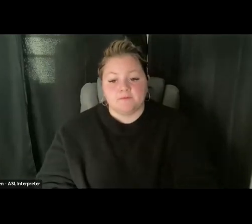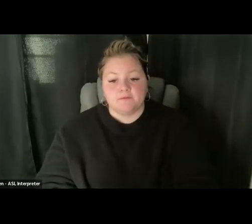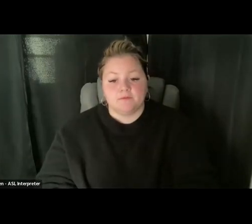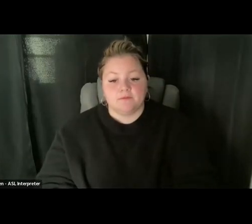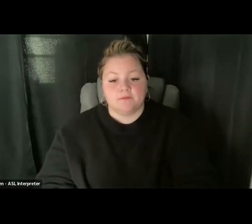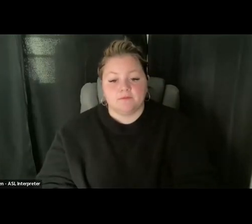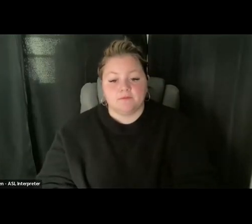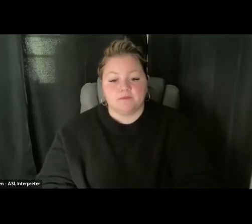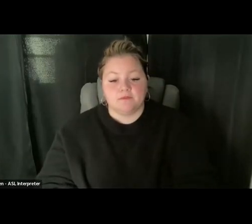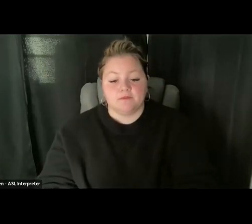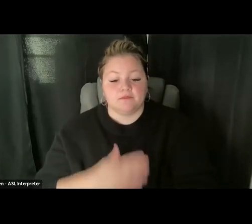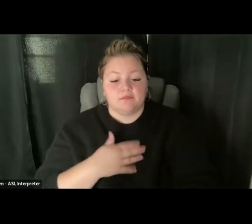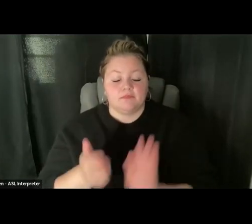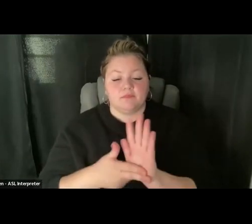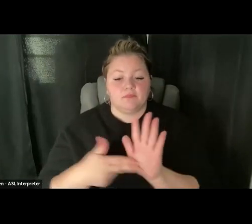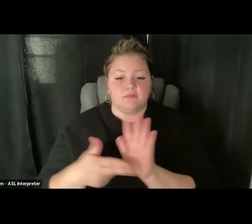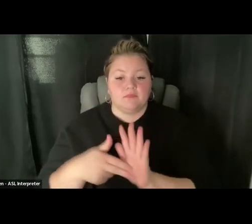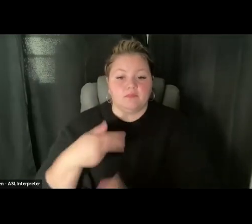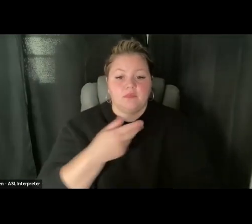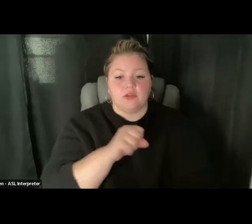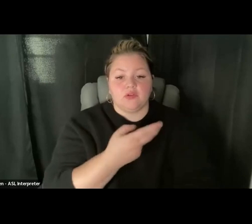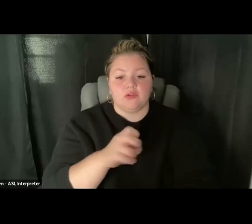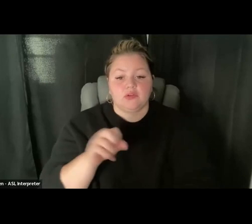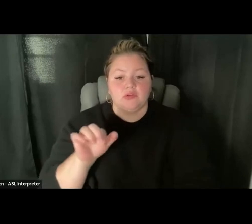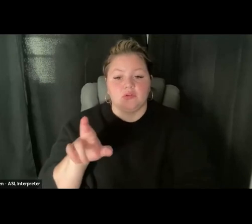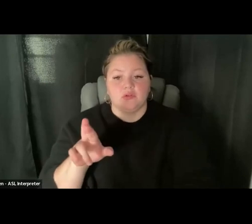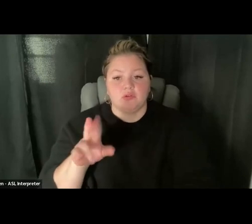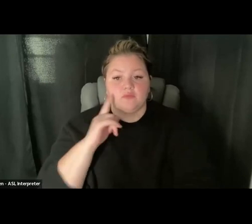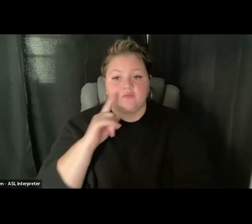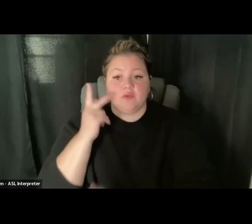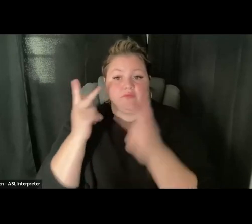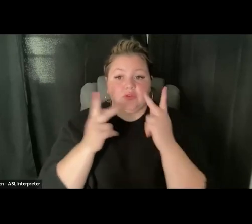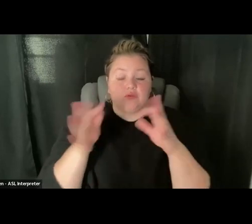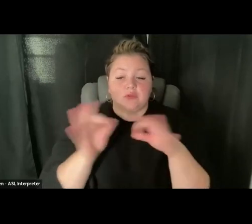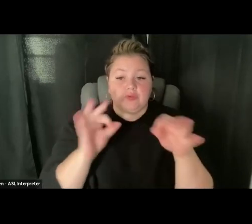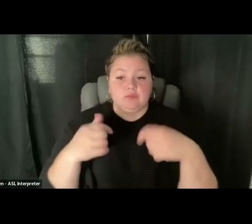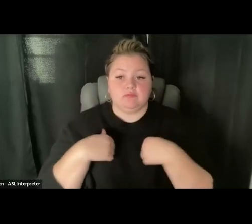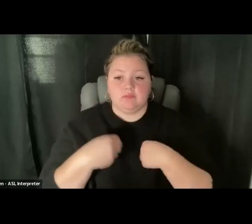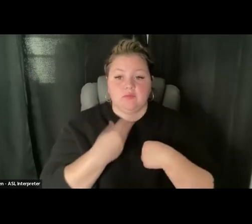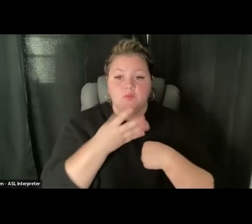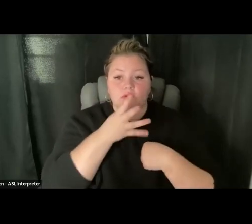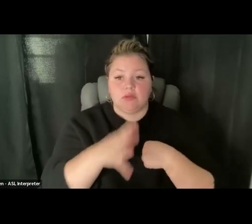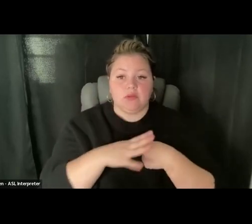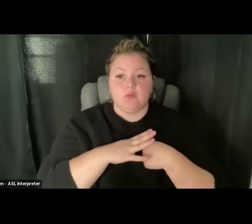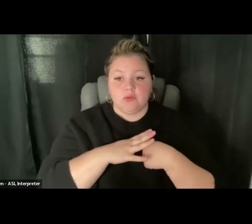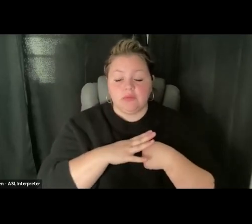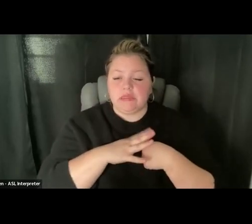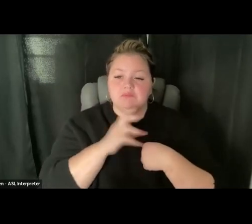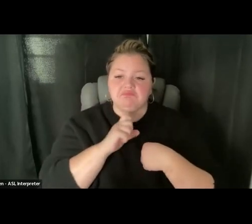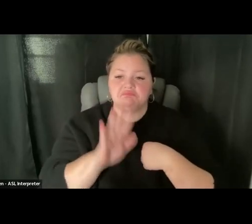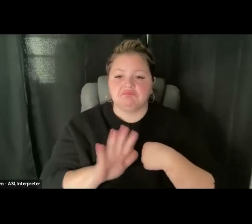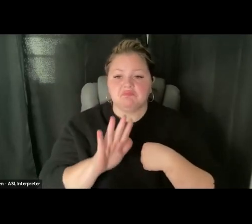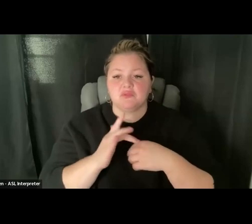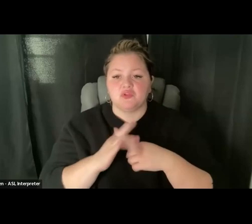My pronouns are she, her, and for a quick visual description, I am a white woman in my early 20s